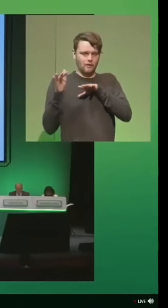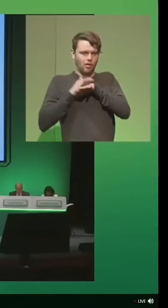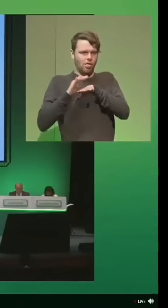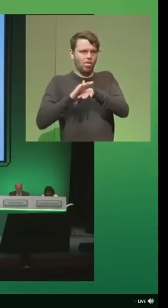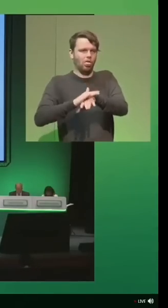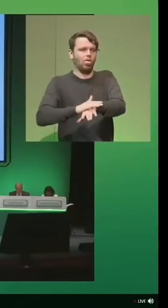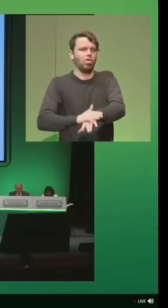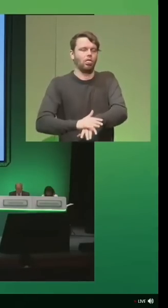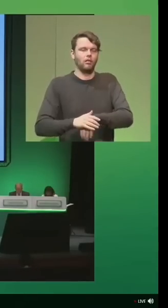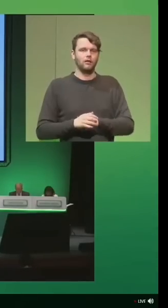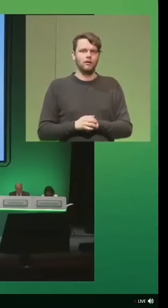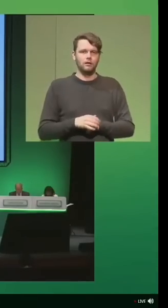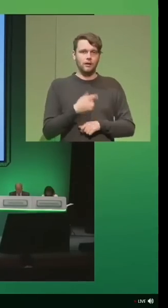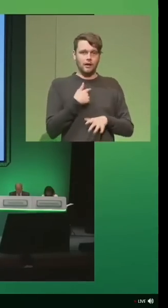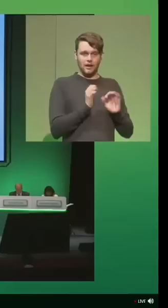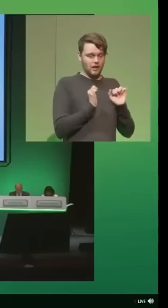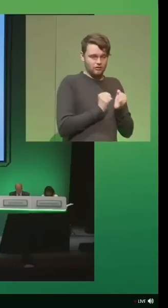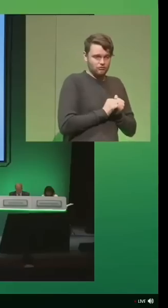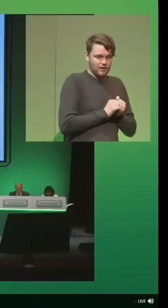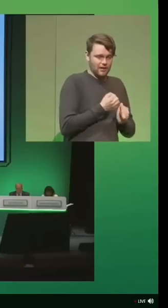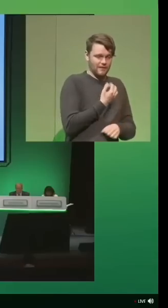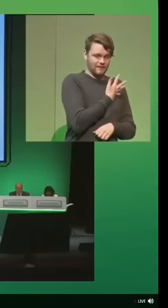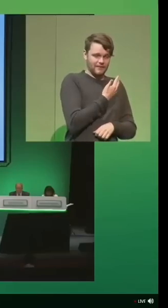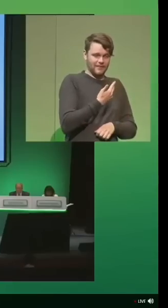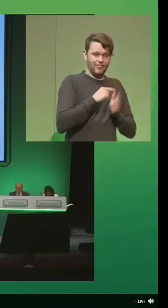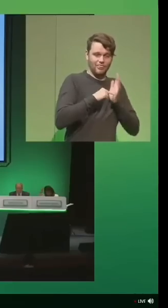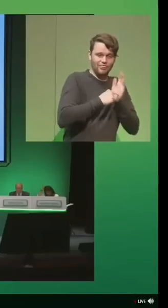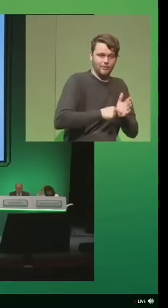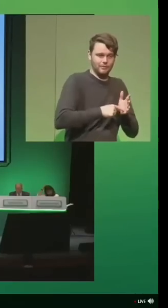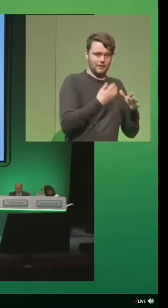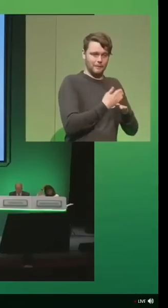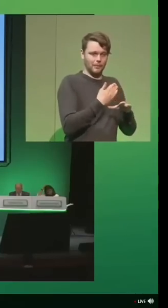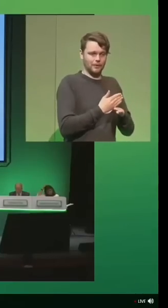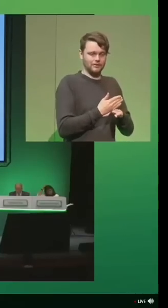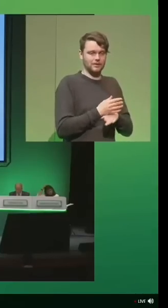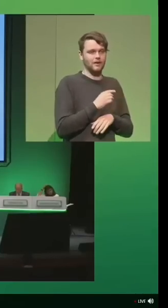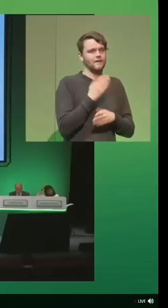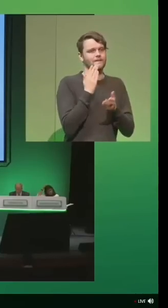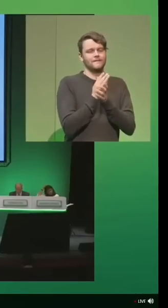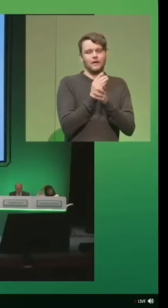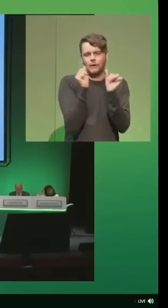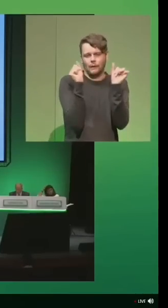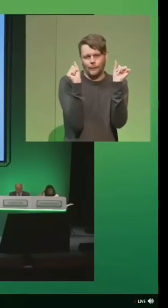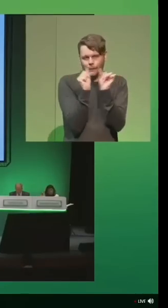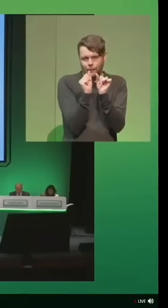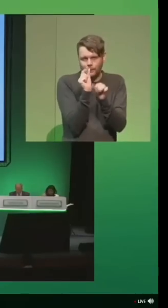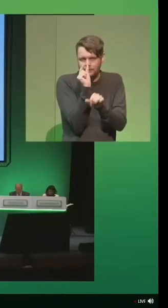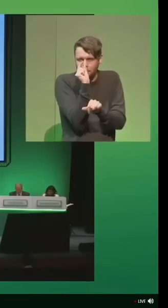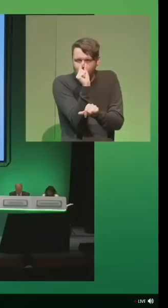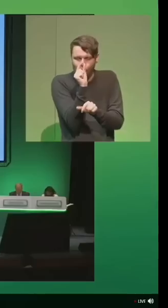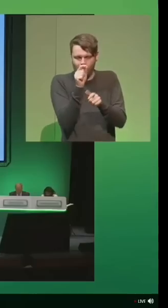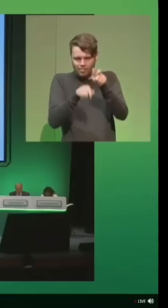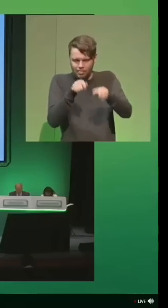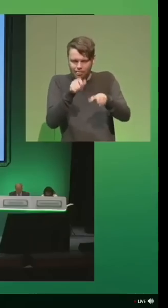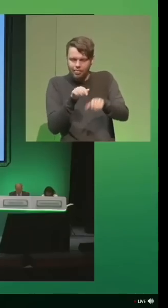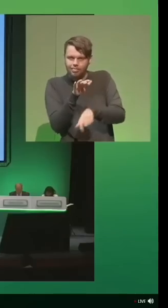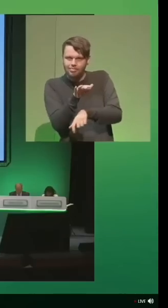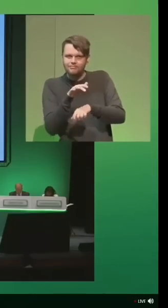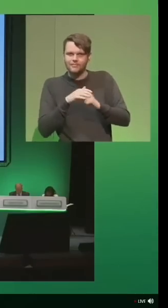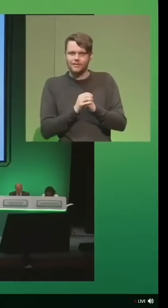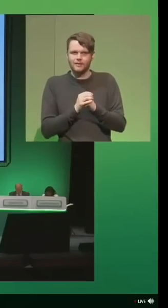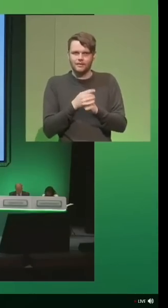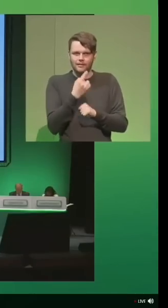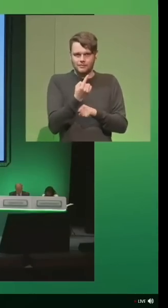on the minority. And I agree. You've got 58,000 employees. Only a very small minority of those employees